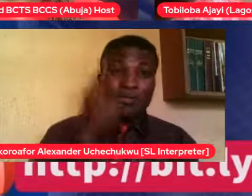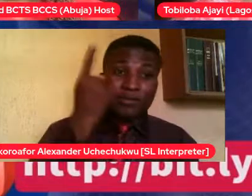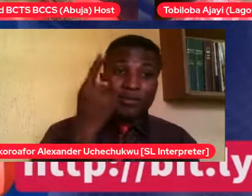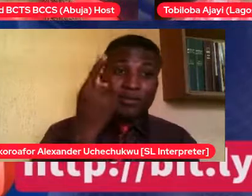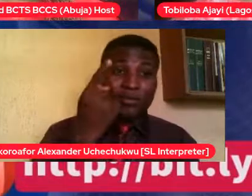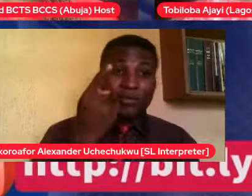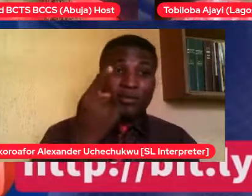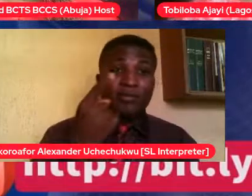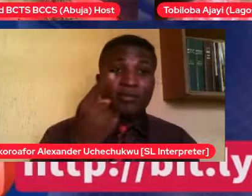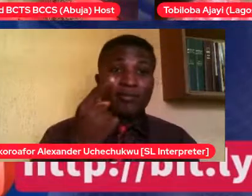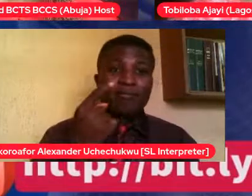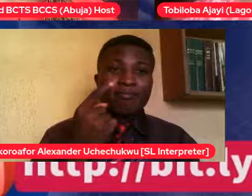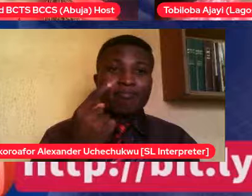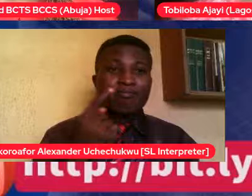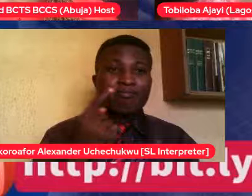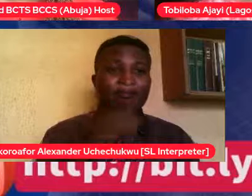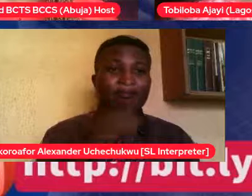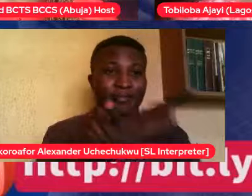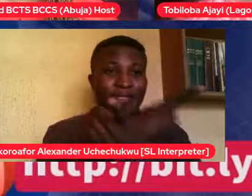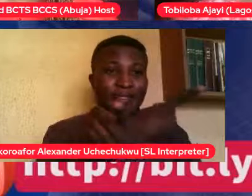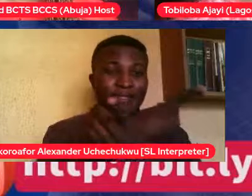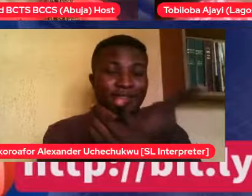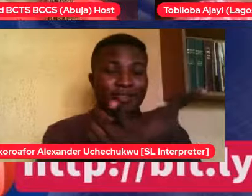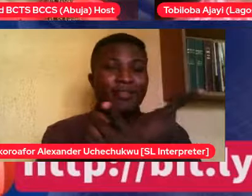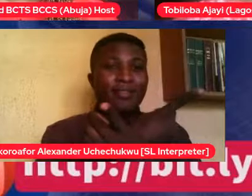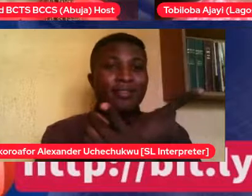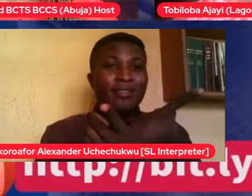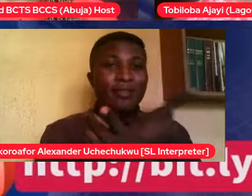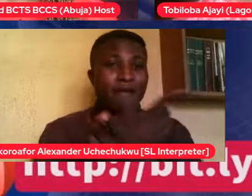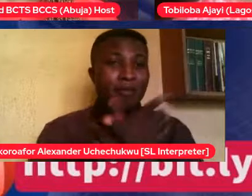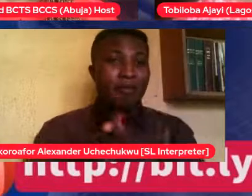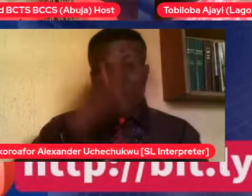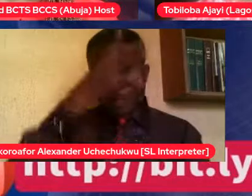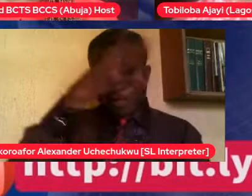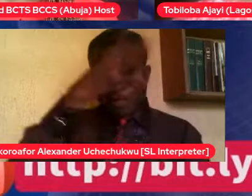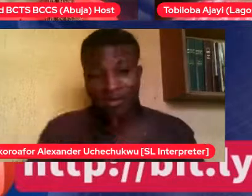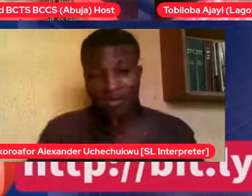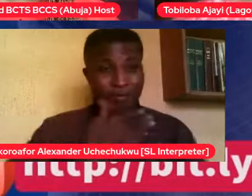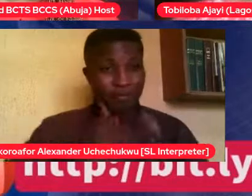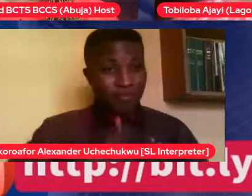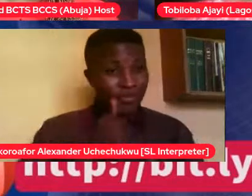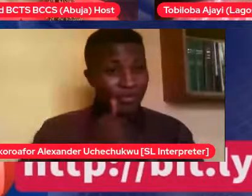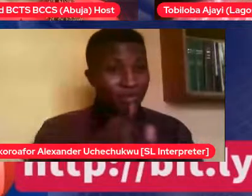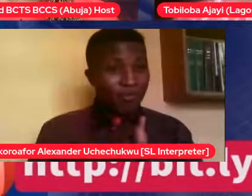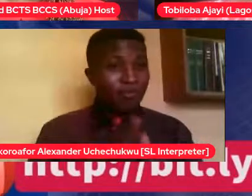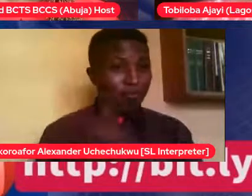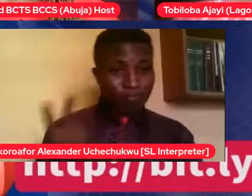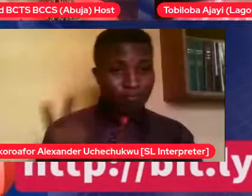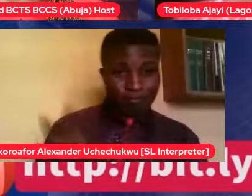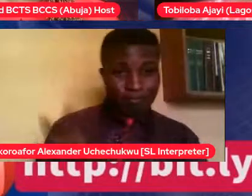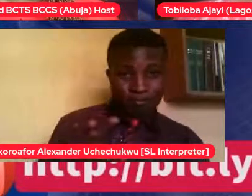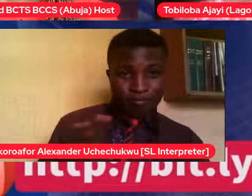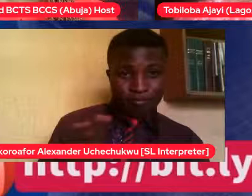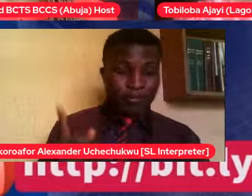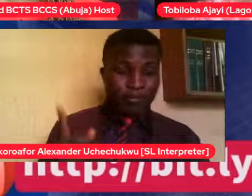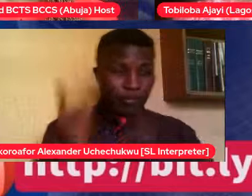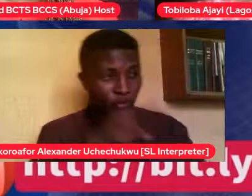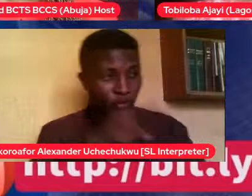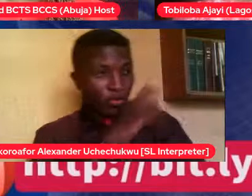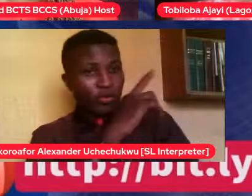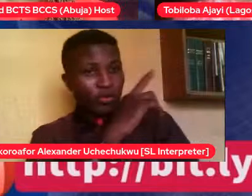sorry, please, like, I don't understand. You've got to be able to kind of match that or beat that before you're